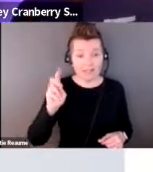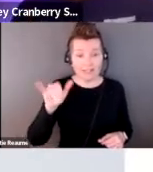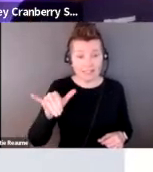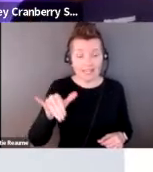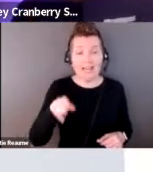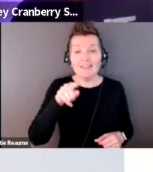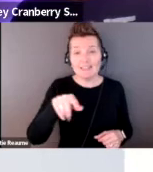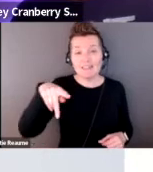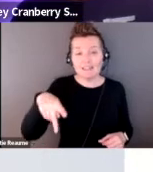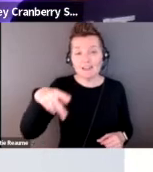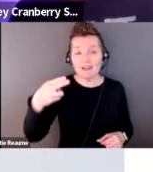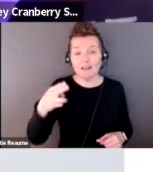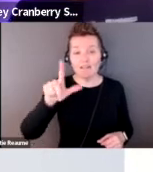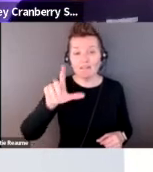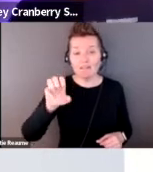-portrait.